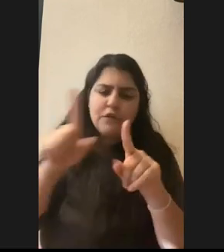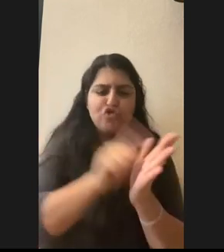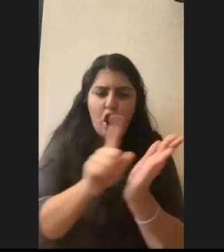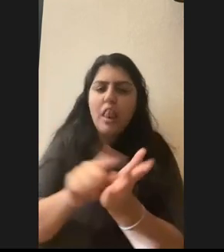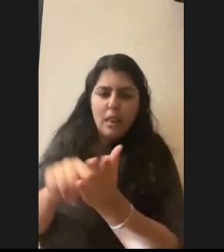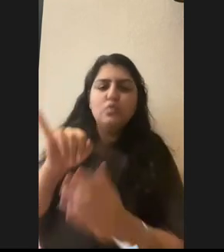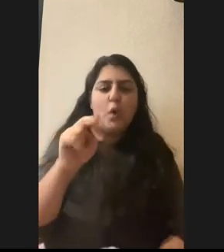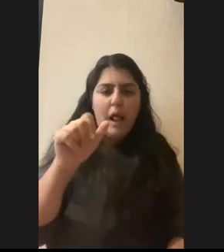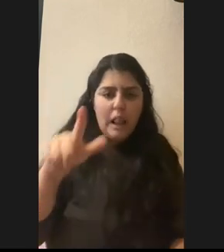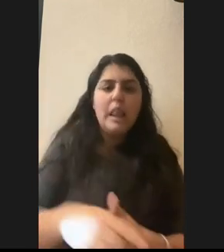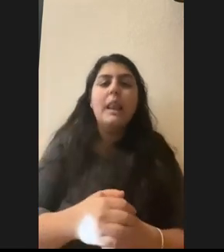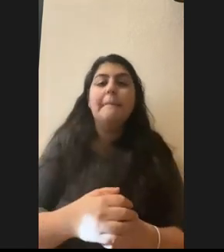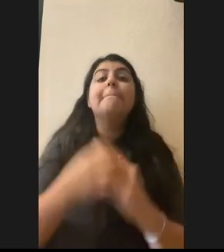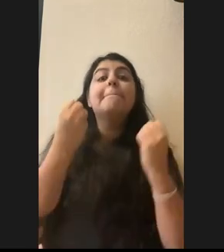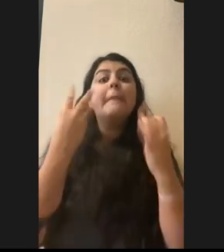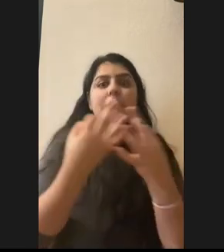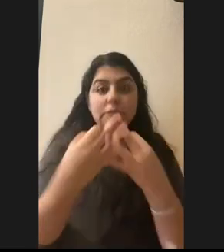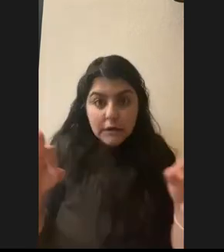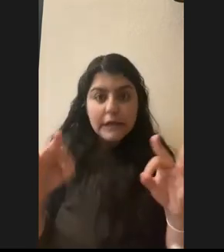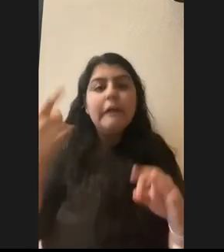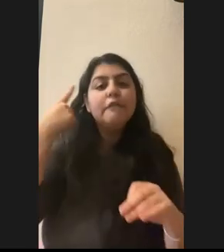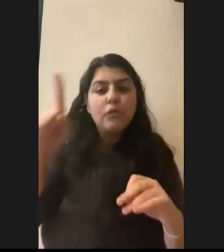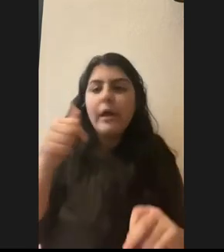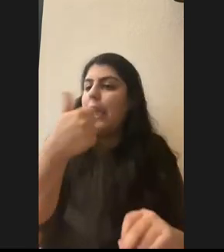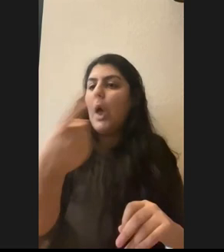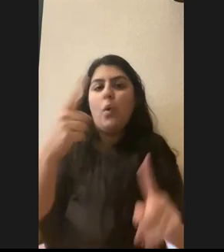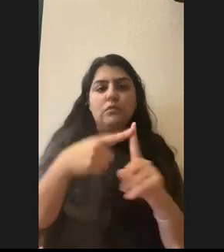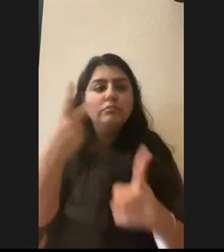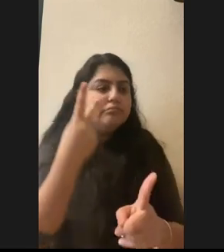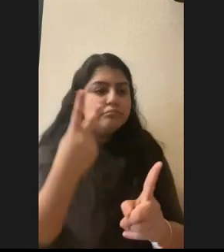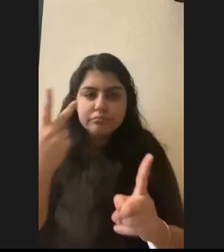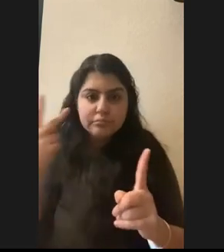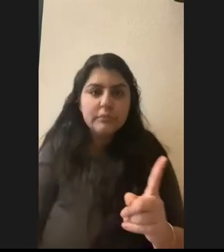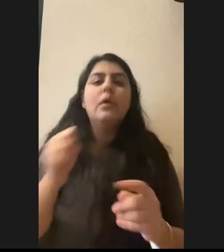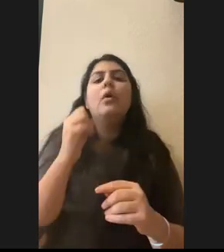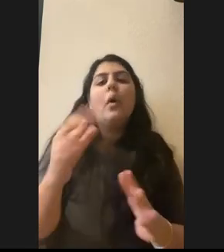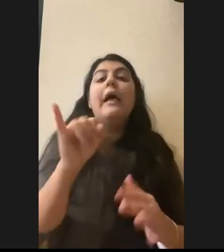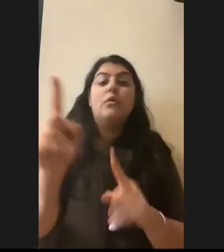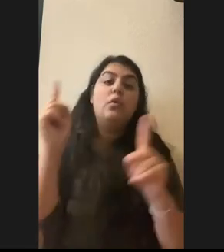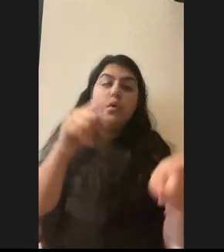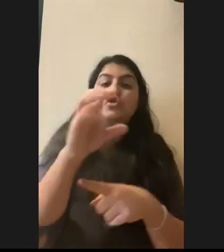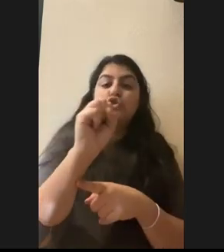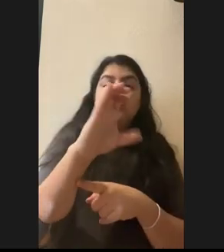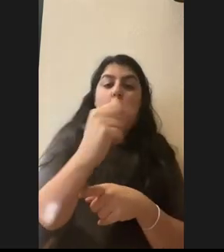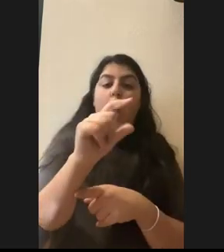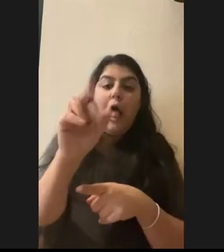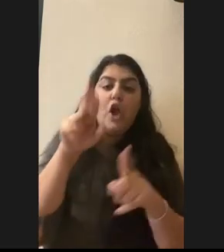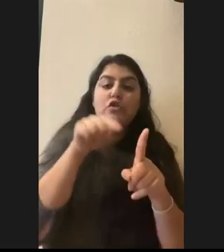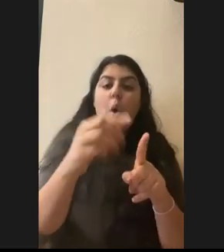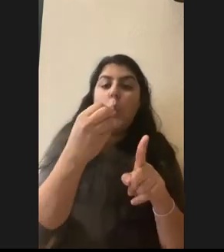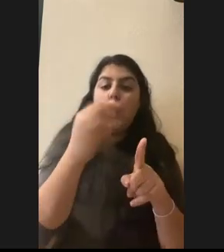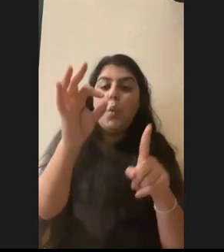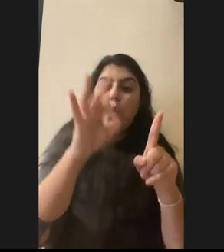of it, um, is free for anyone to go look at. So if you go to scholar.google.com and search the animal